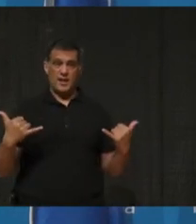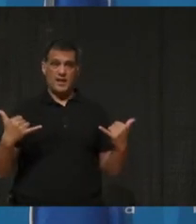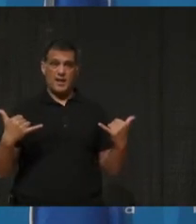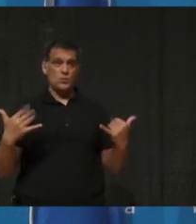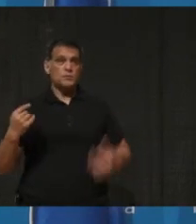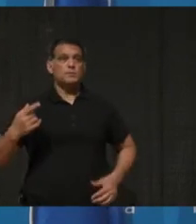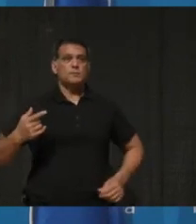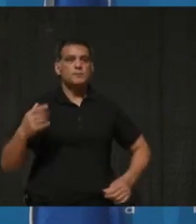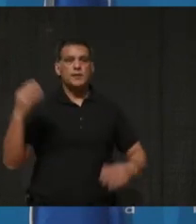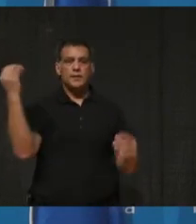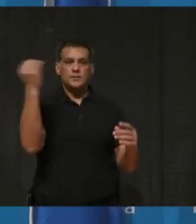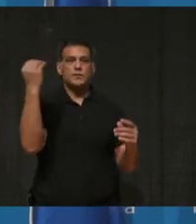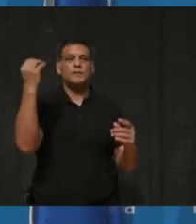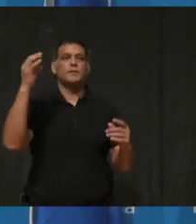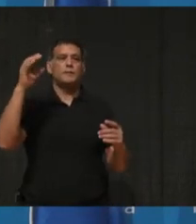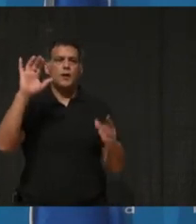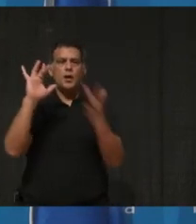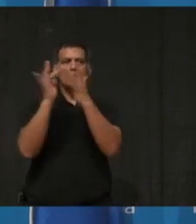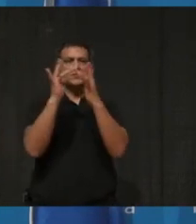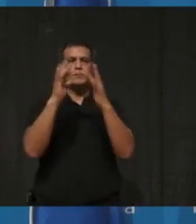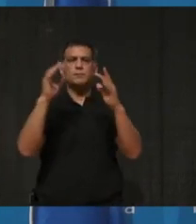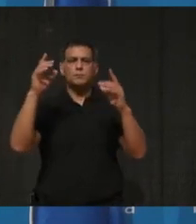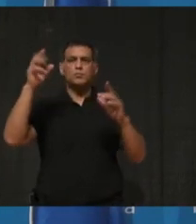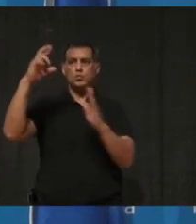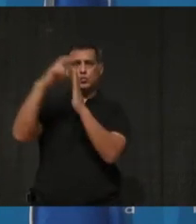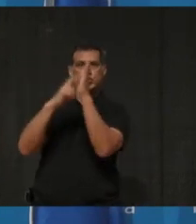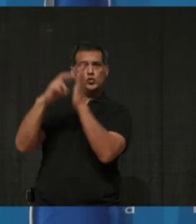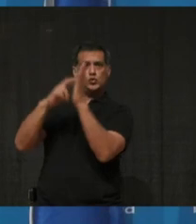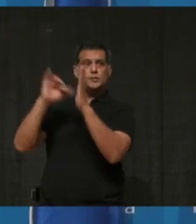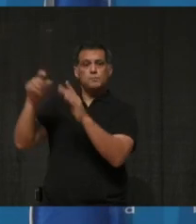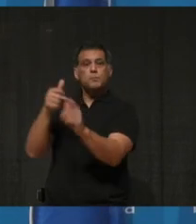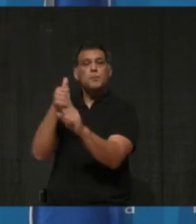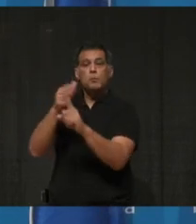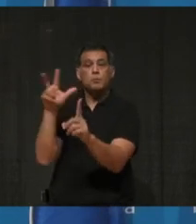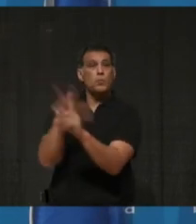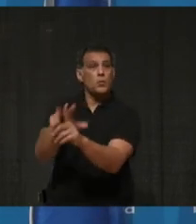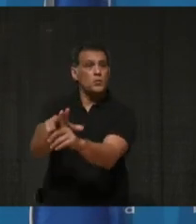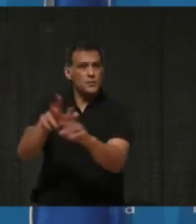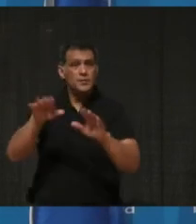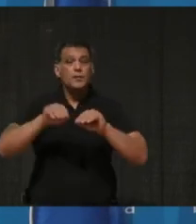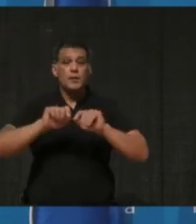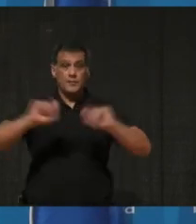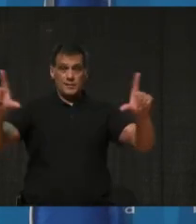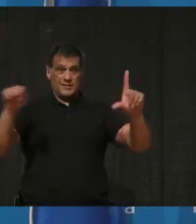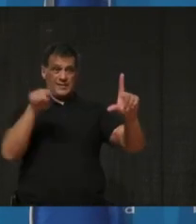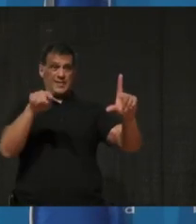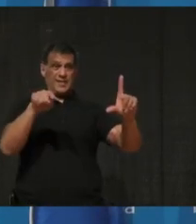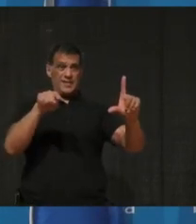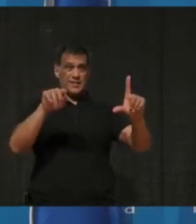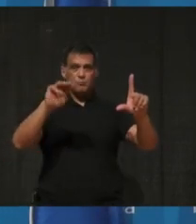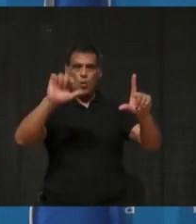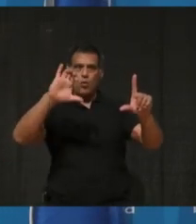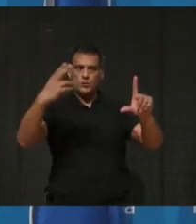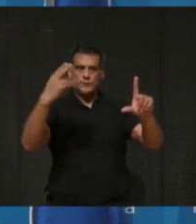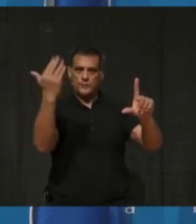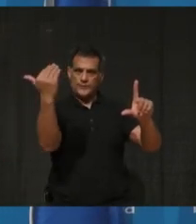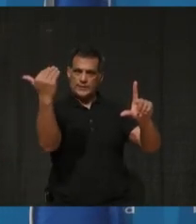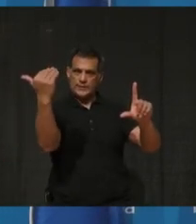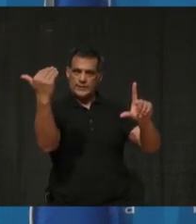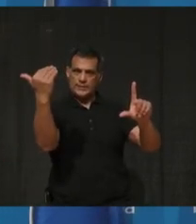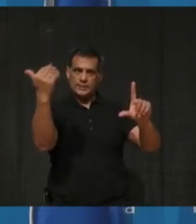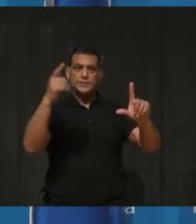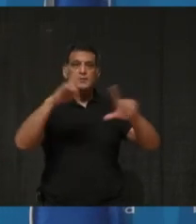portal, along with the telephone booking system, will be launched on March 15, the same time that the over 80